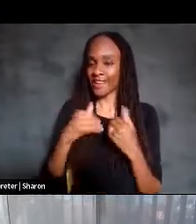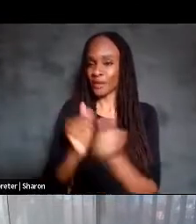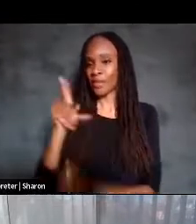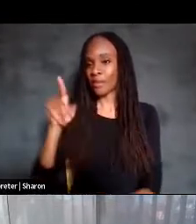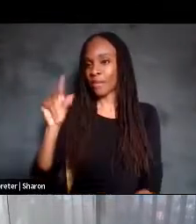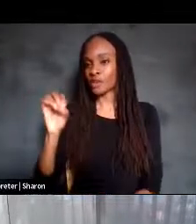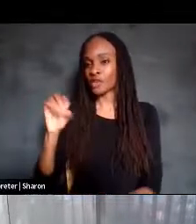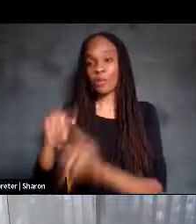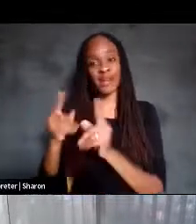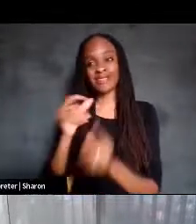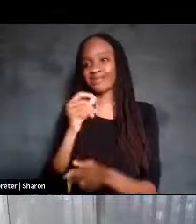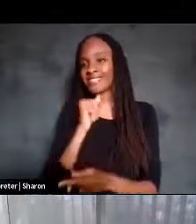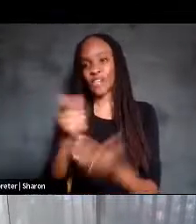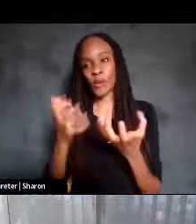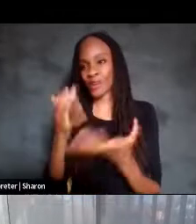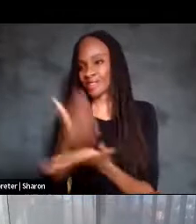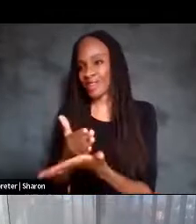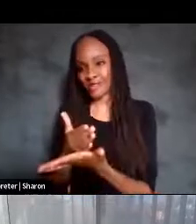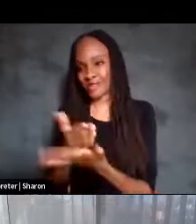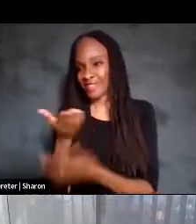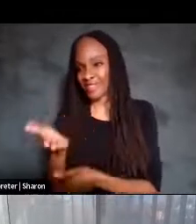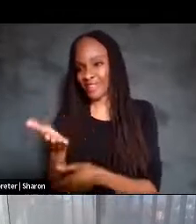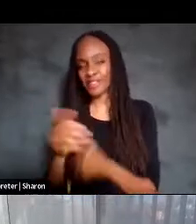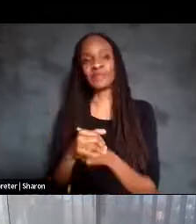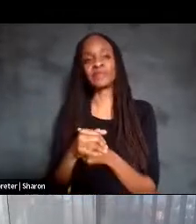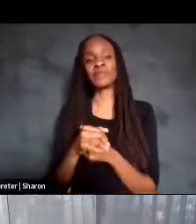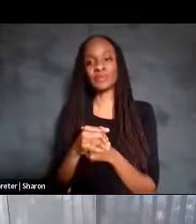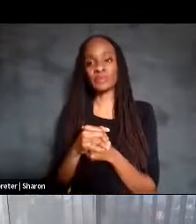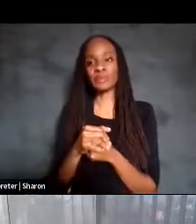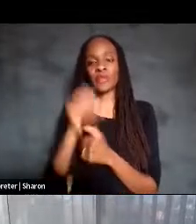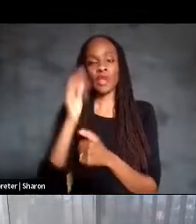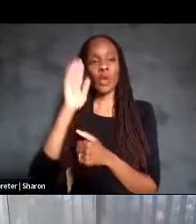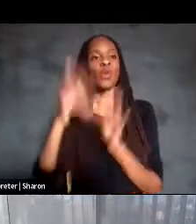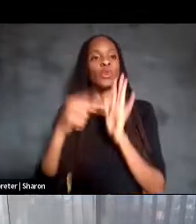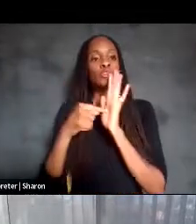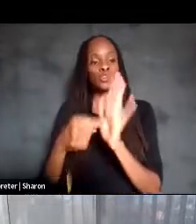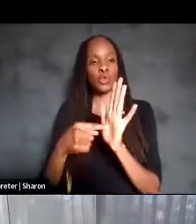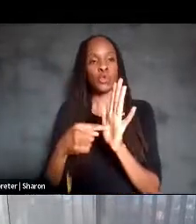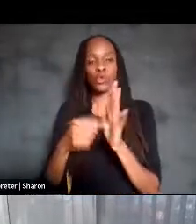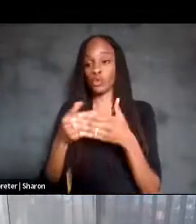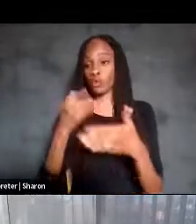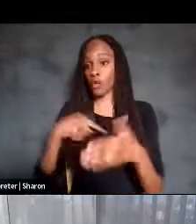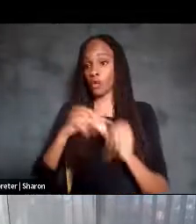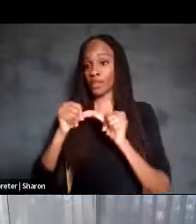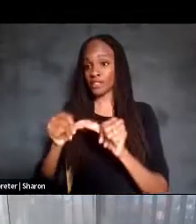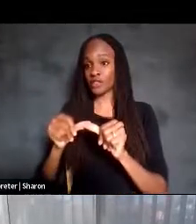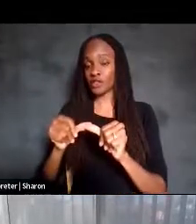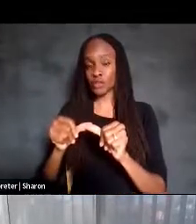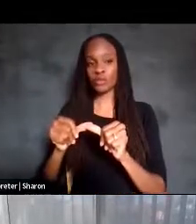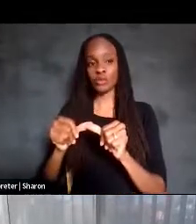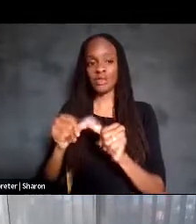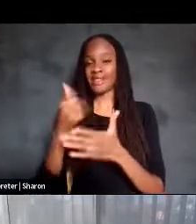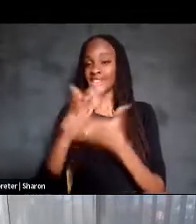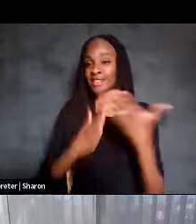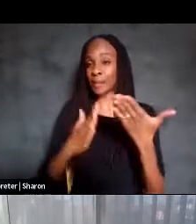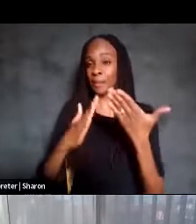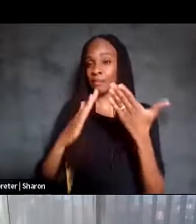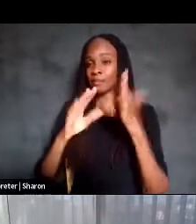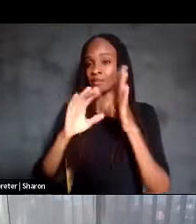So we wanted to, you know, oh, let me, let me show you actually first, before we move on some of the example